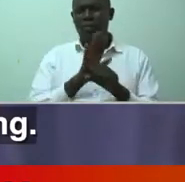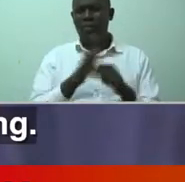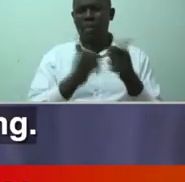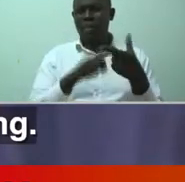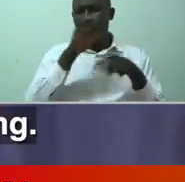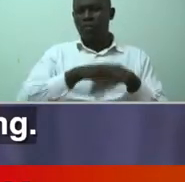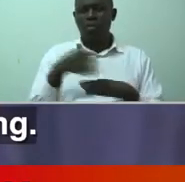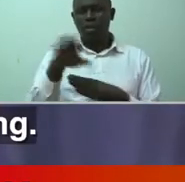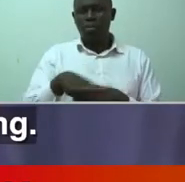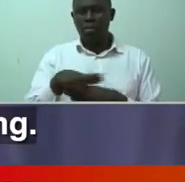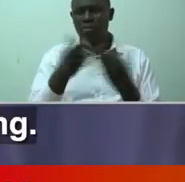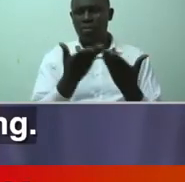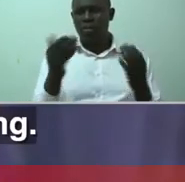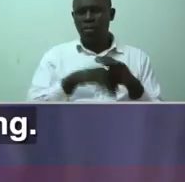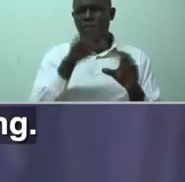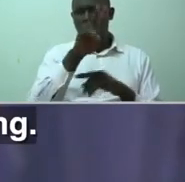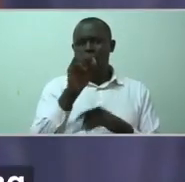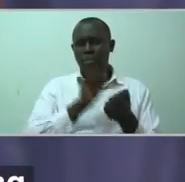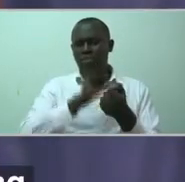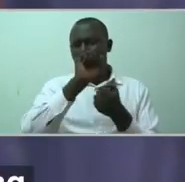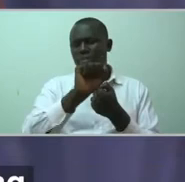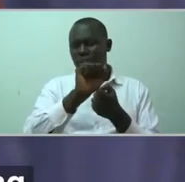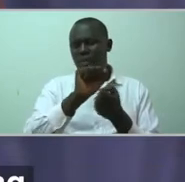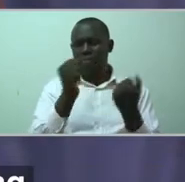It reached a point where that support started feeding.